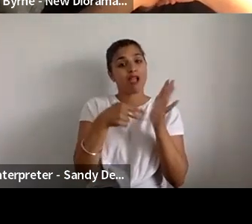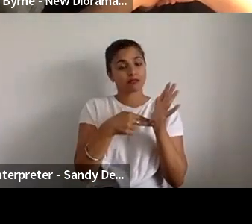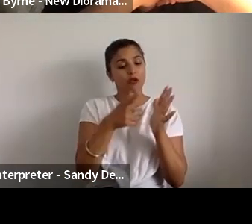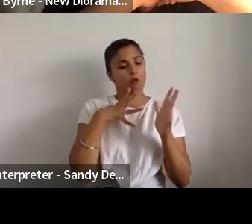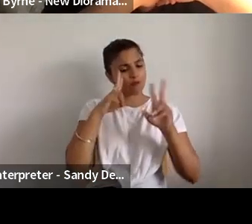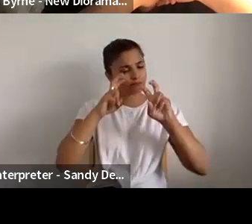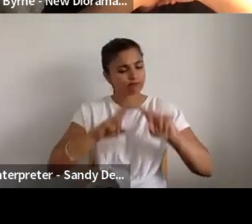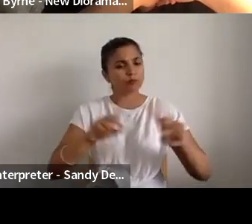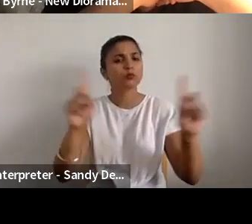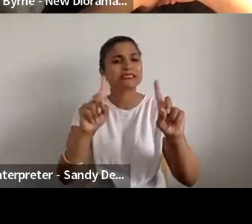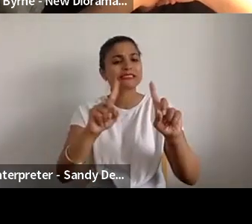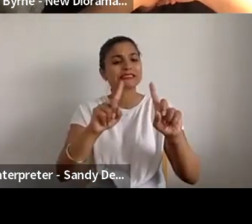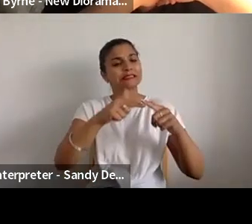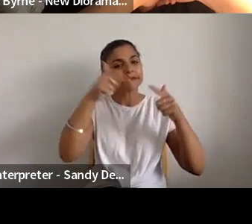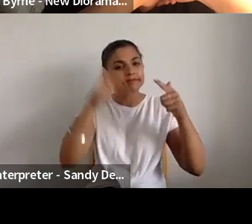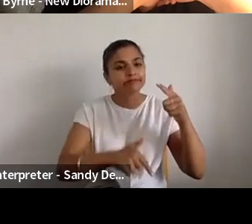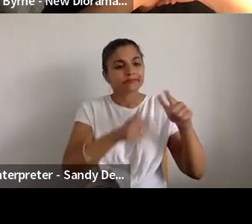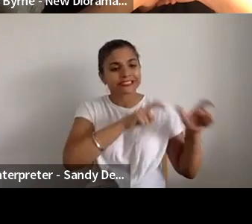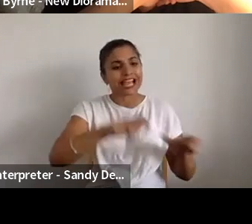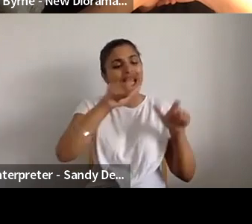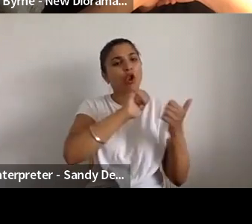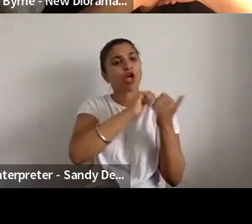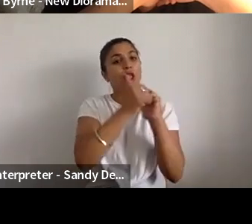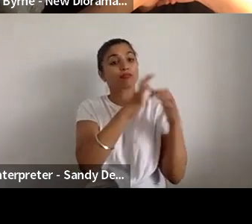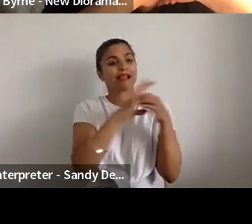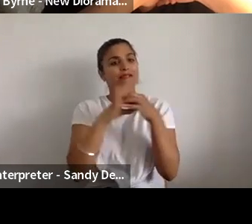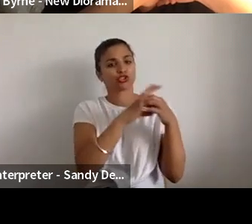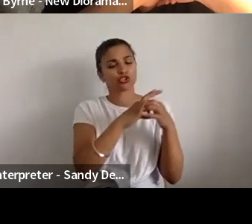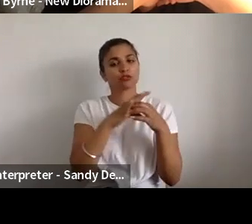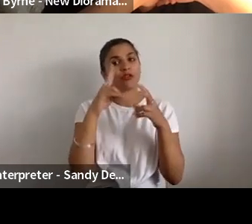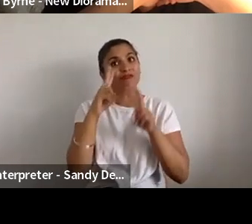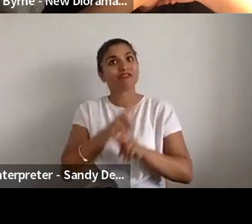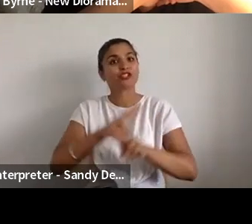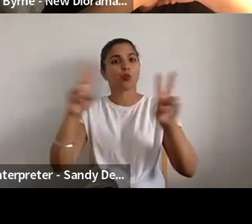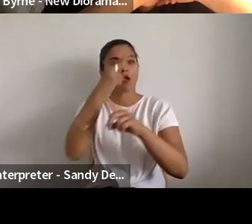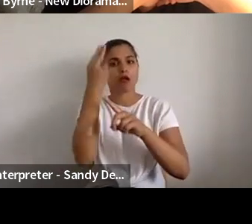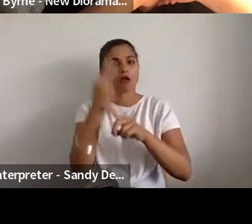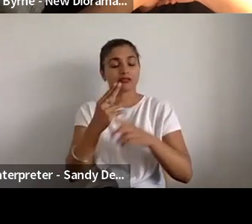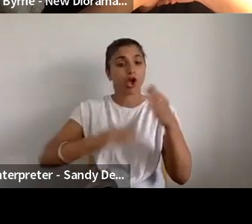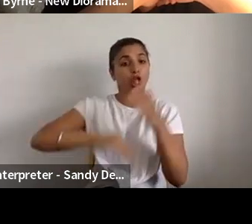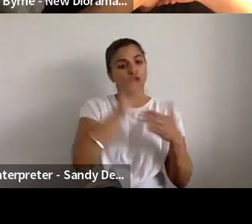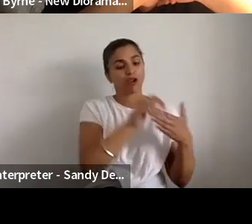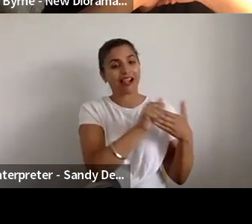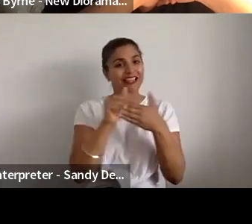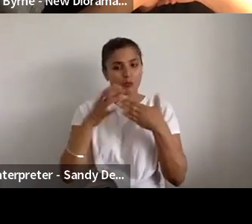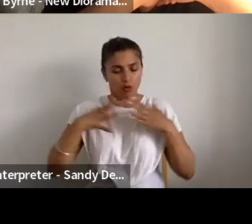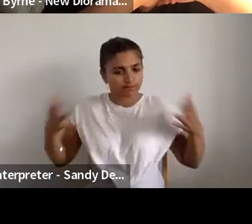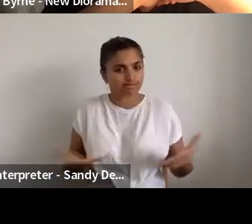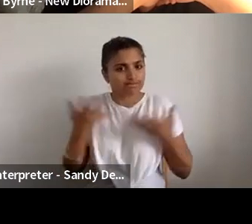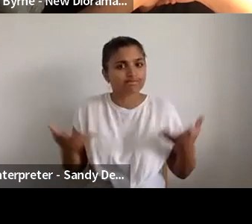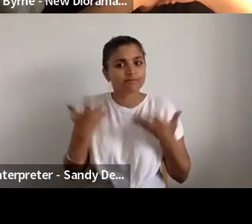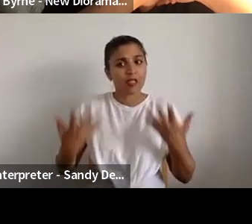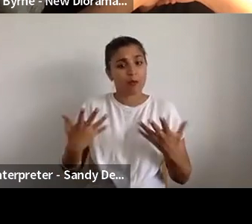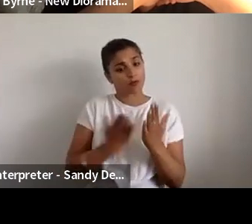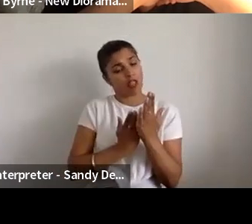collaborations celebrating visionary artists and cultural leaders with a view to significantly rejuvenate the existing ecology of the